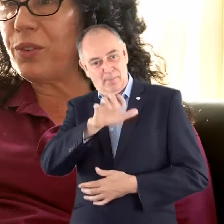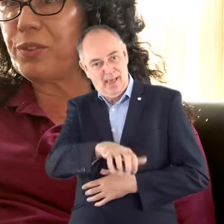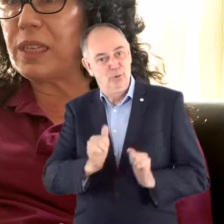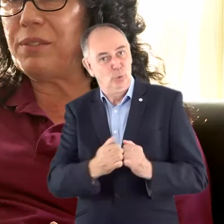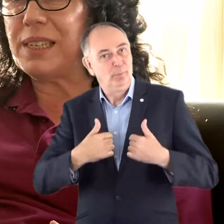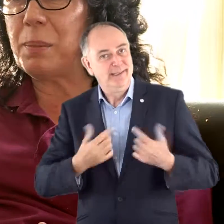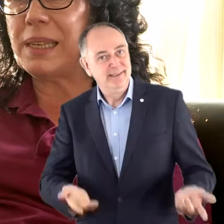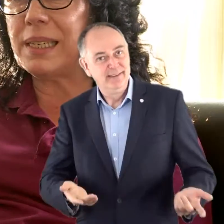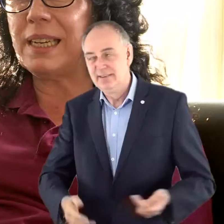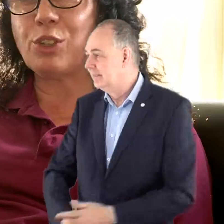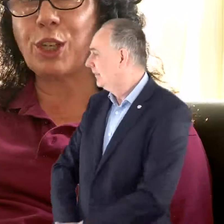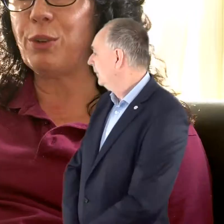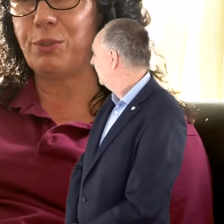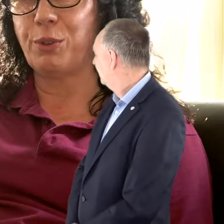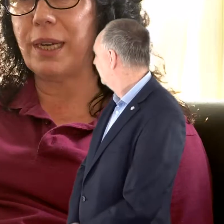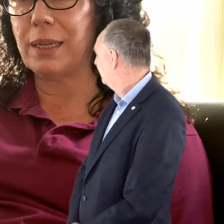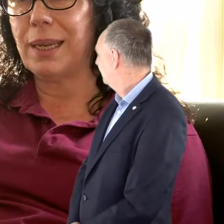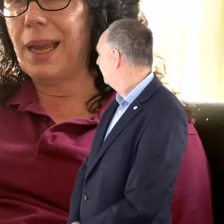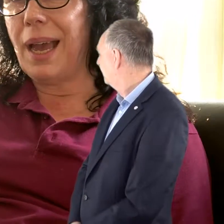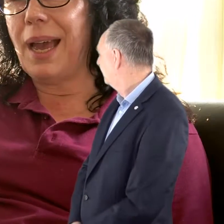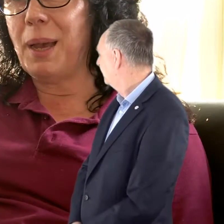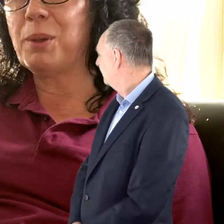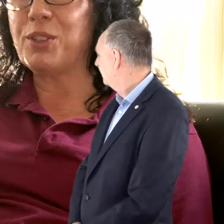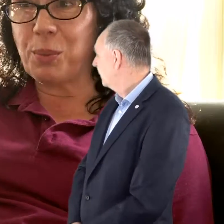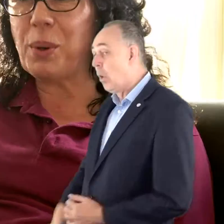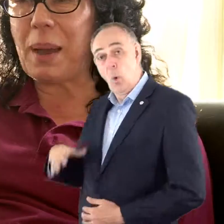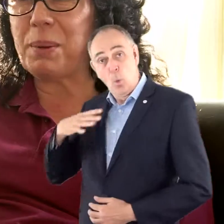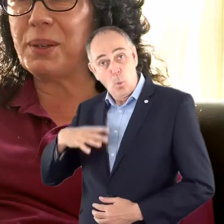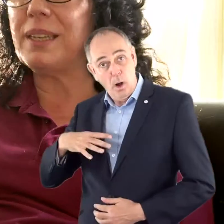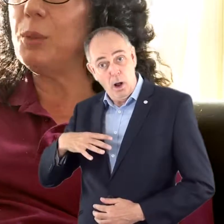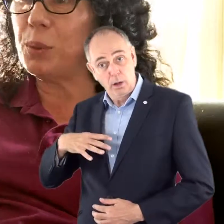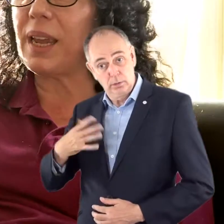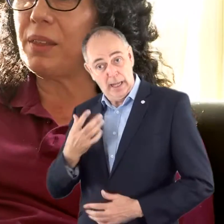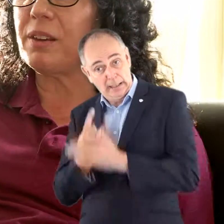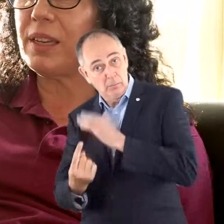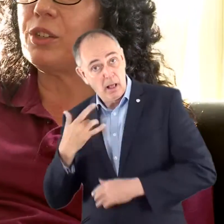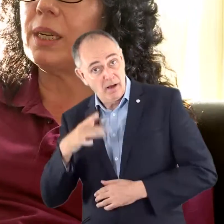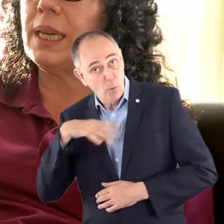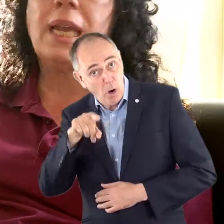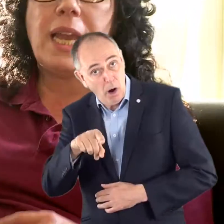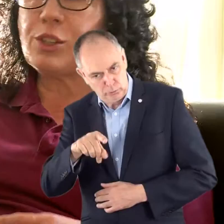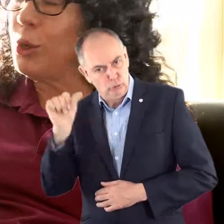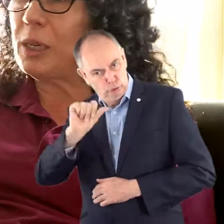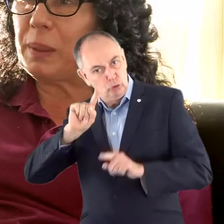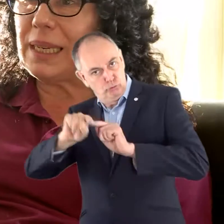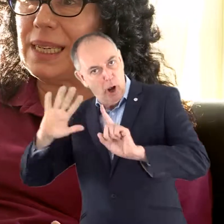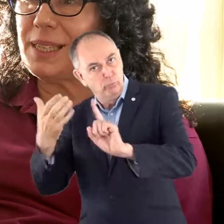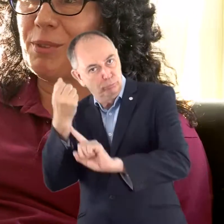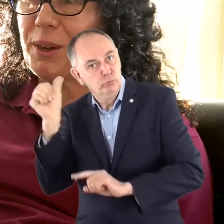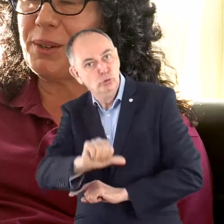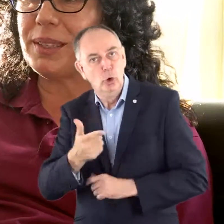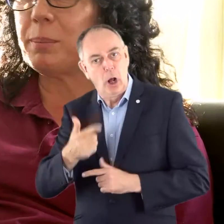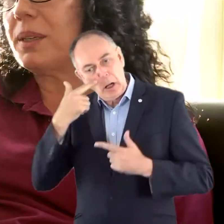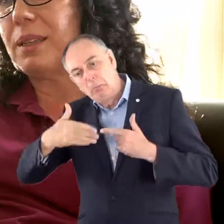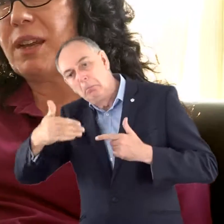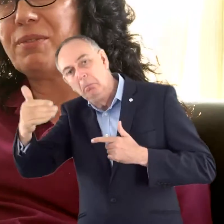that wants to live independently should go for it because it will happen and you will get there eventually. It's not going to be an easy